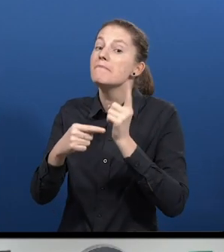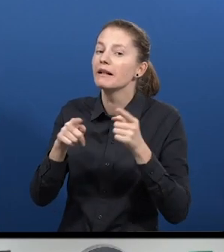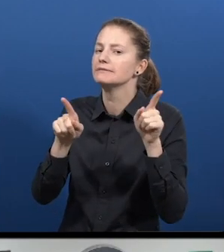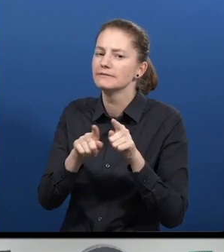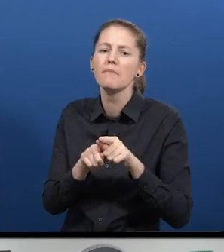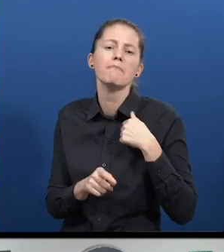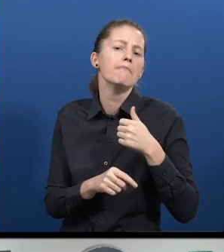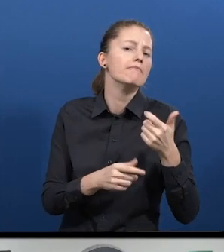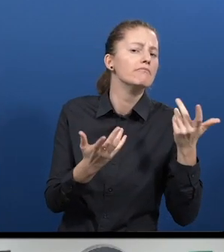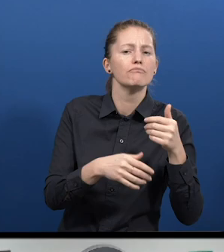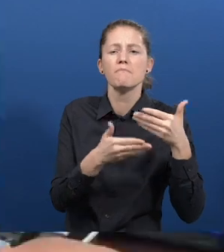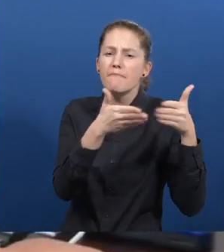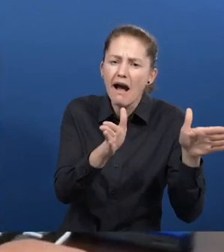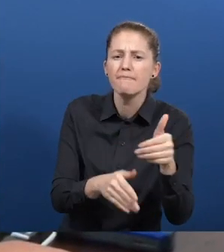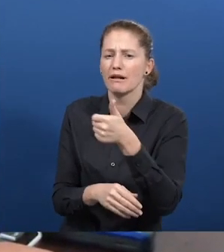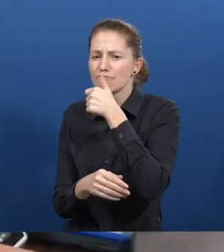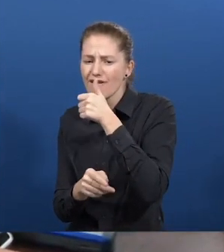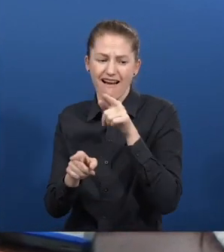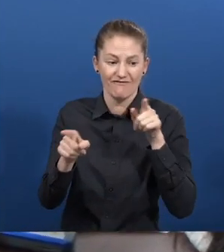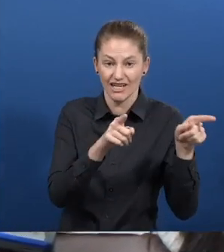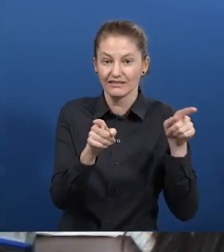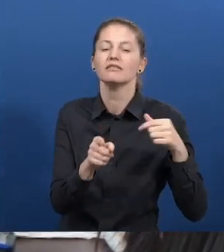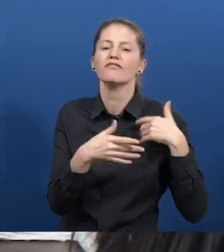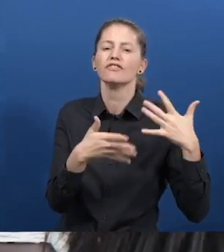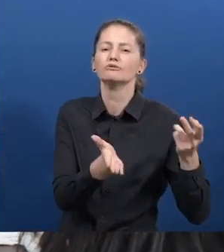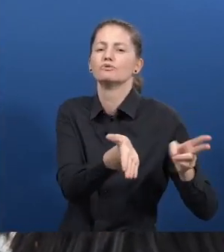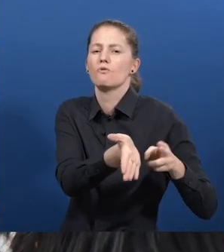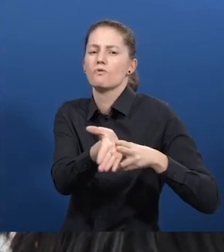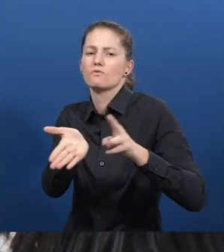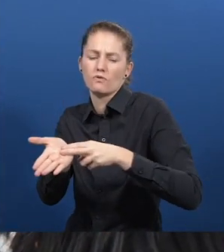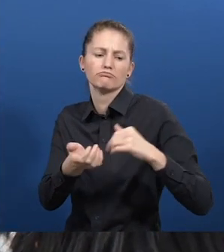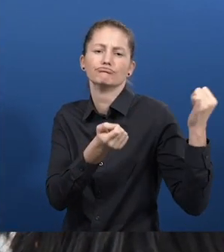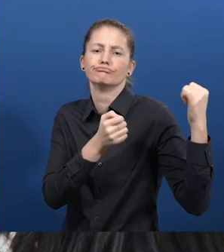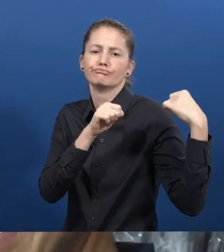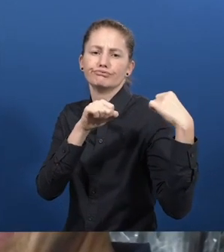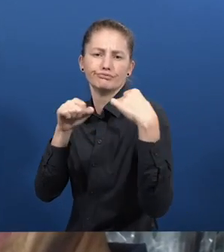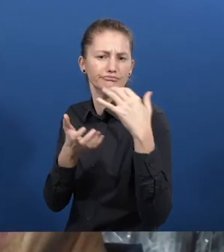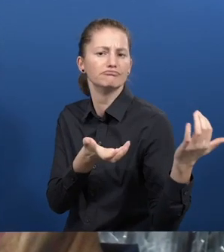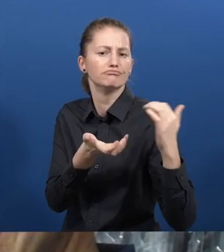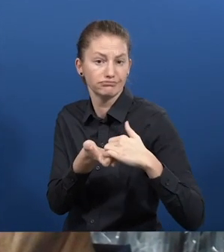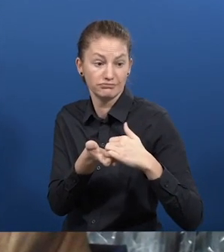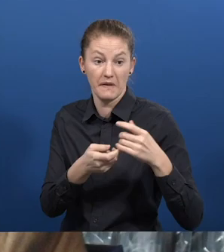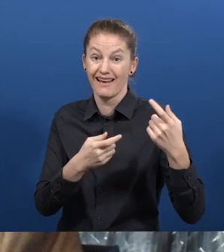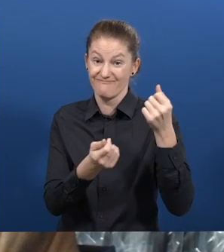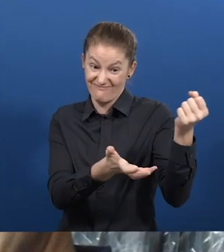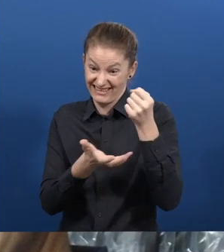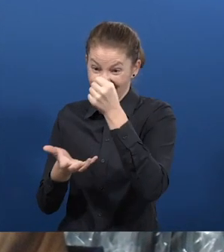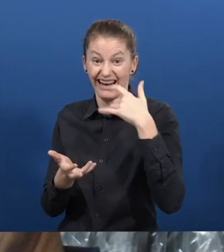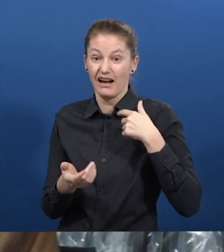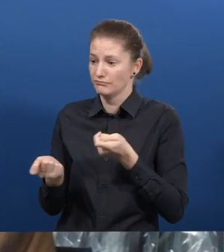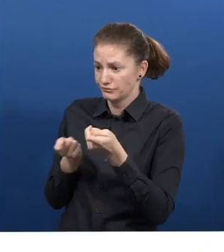or agreements with public and private entities. And the surplus are reinvested for the continuation of the program.